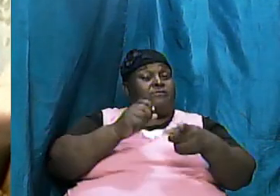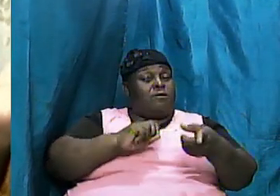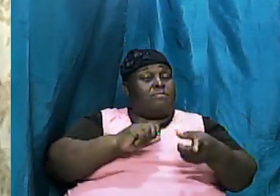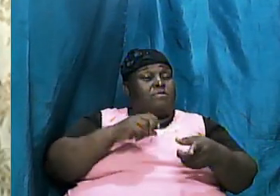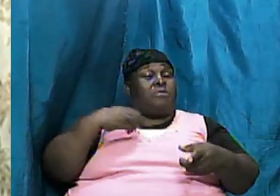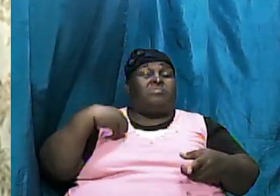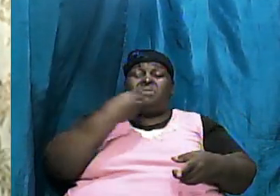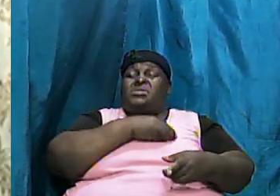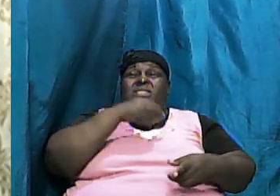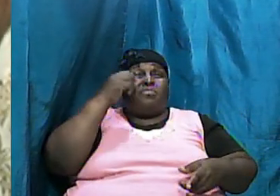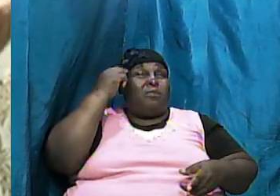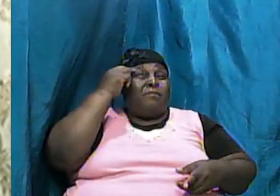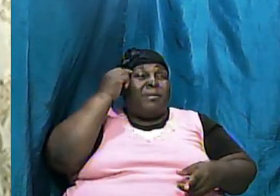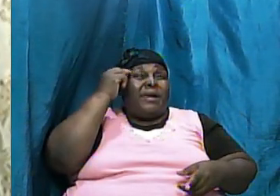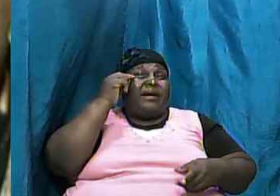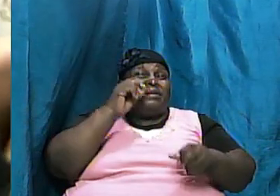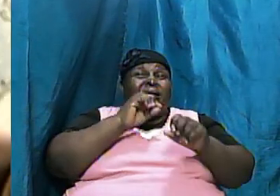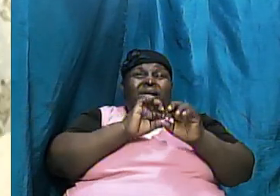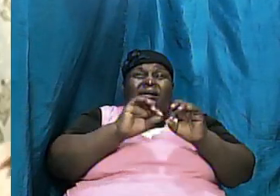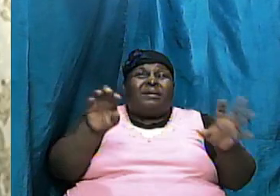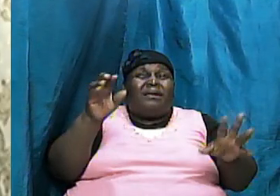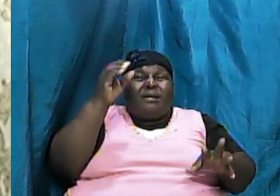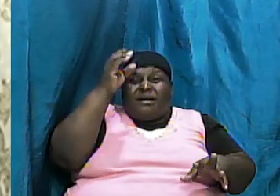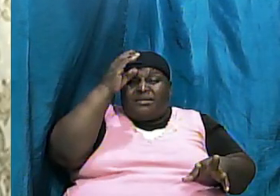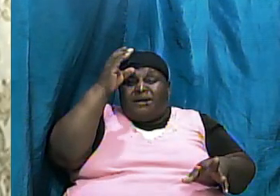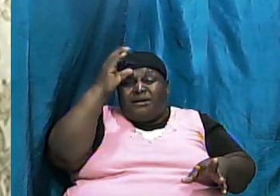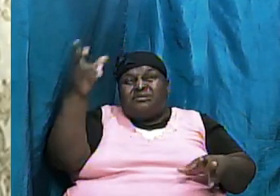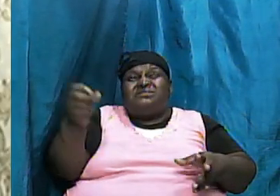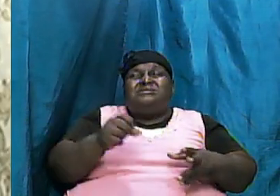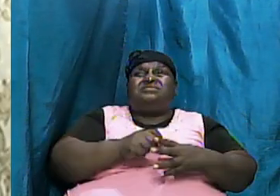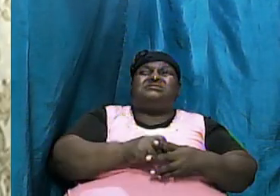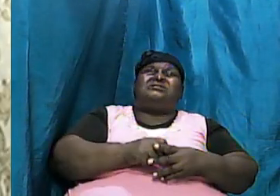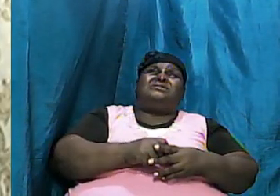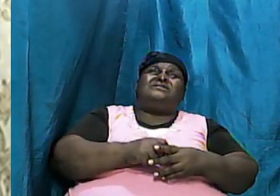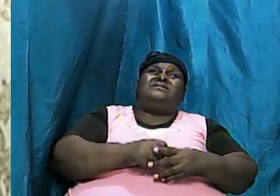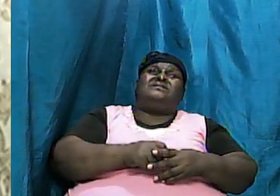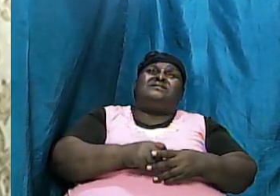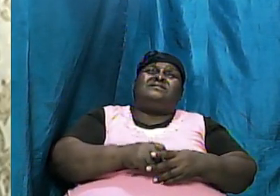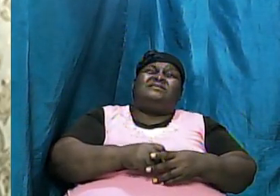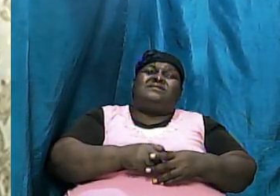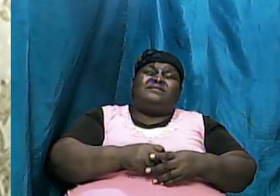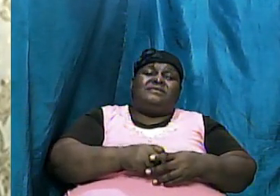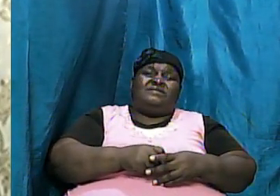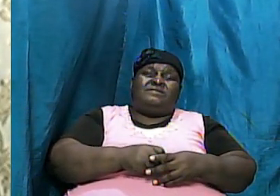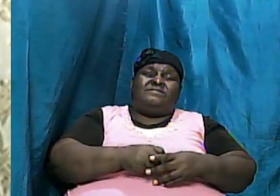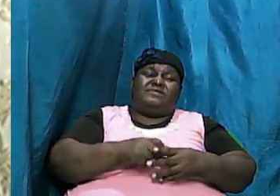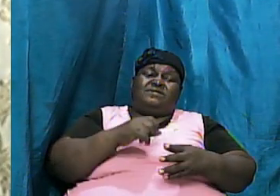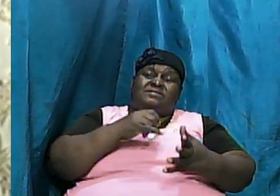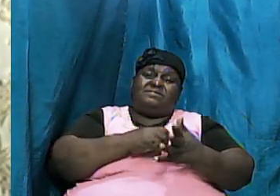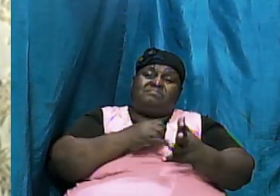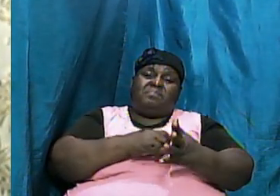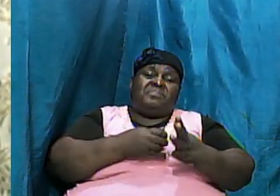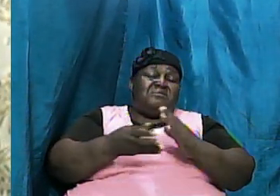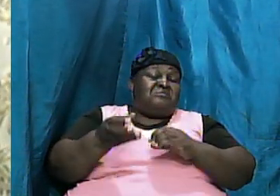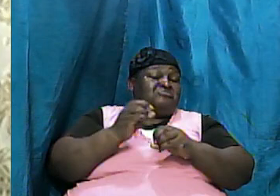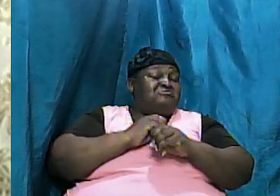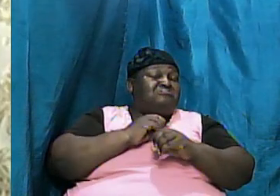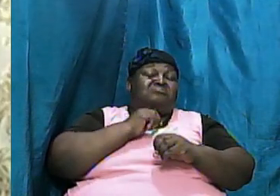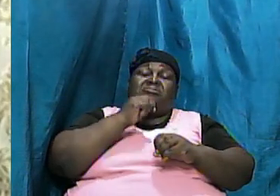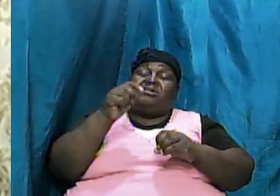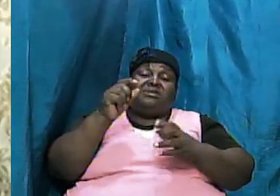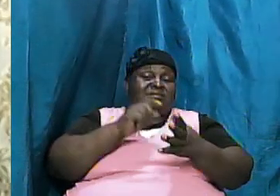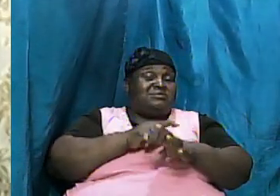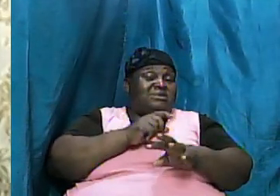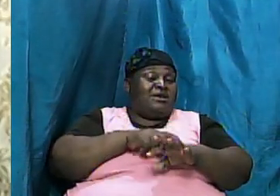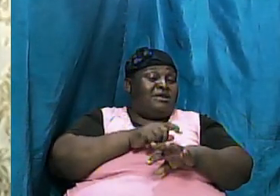but he came from nowhere he was always there there was never a time when there was no God and he just came